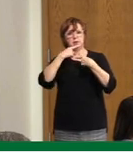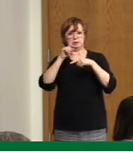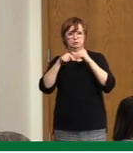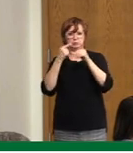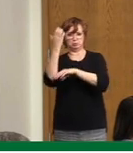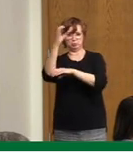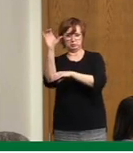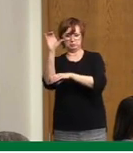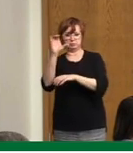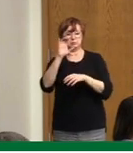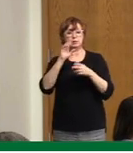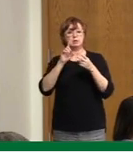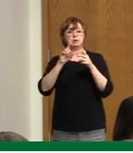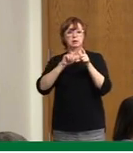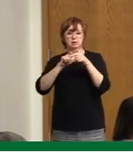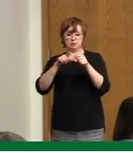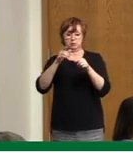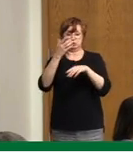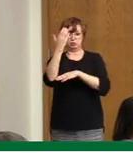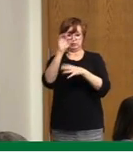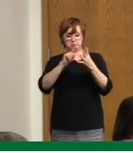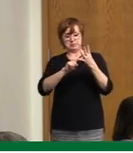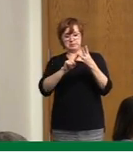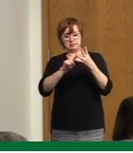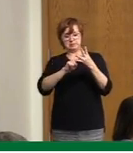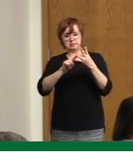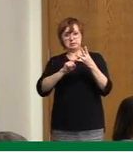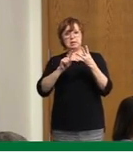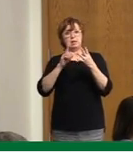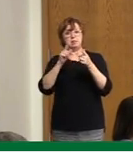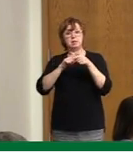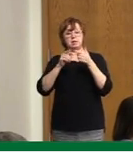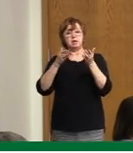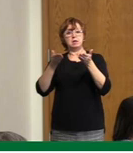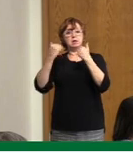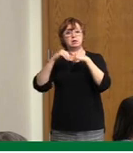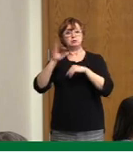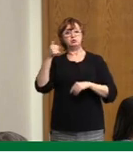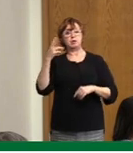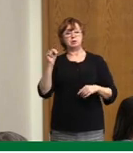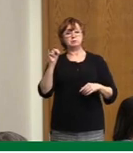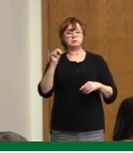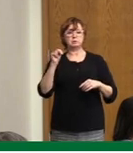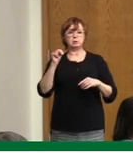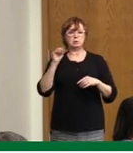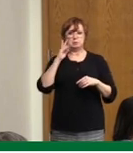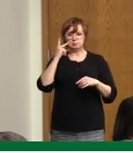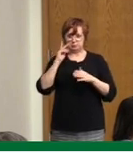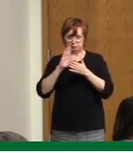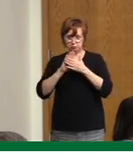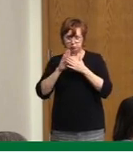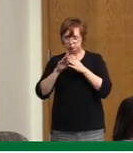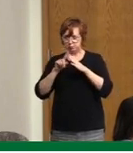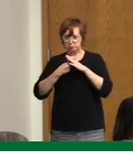January when school starts again, we again need to observe the same cautions over the second part of the,